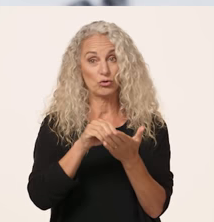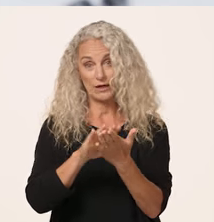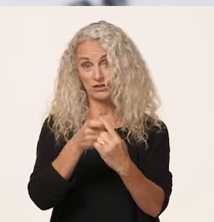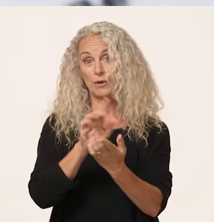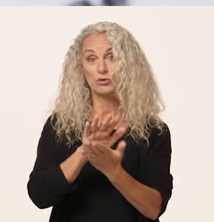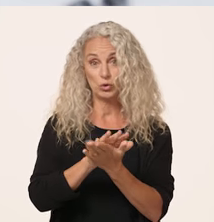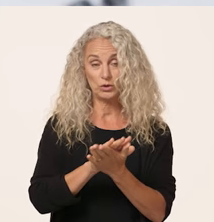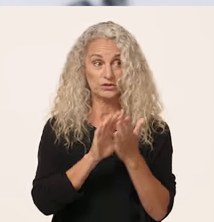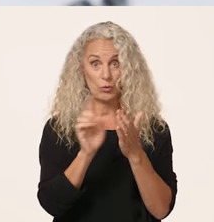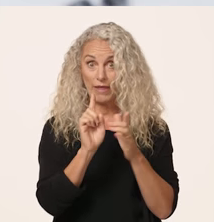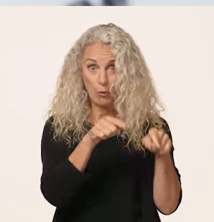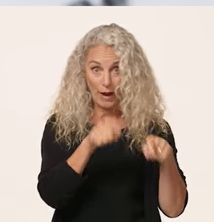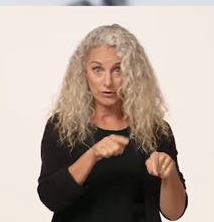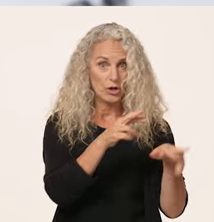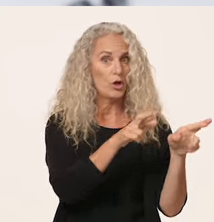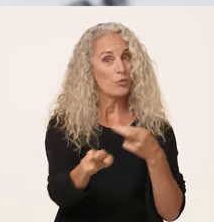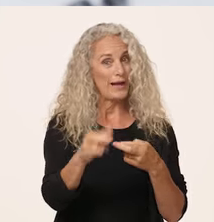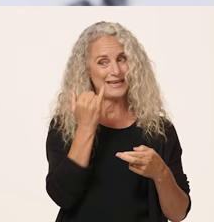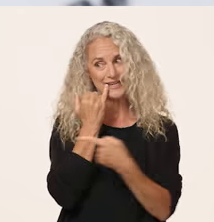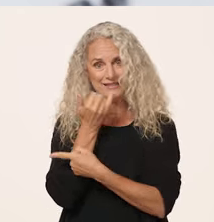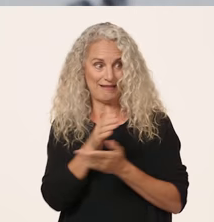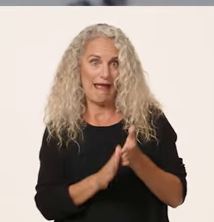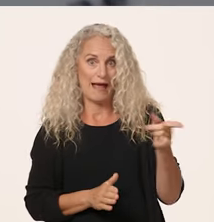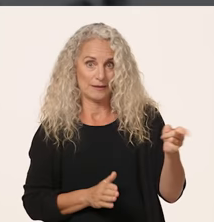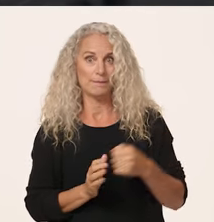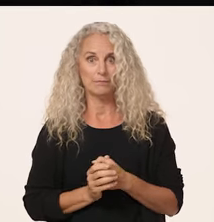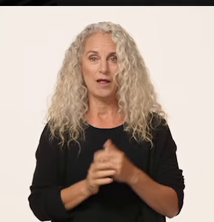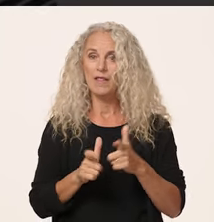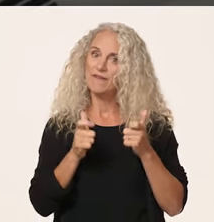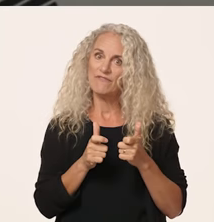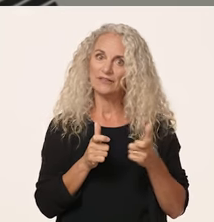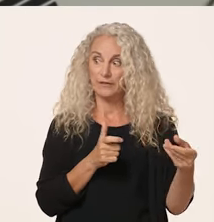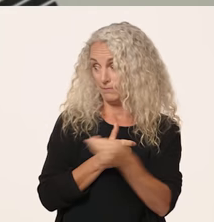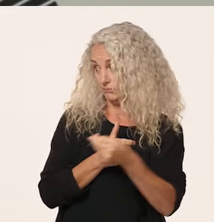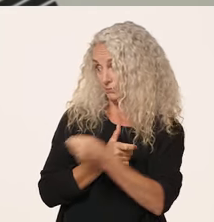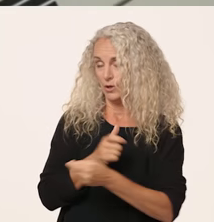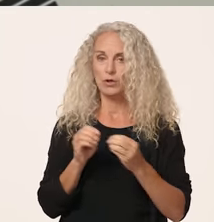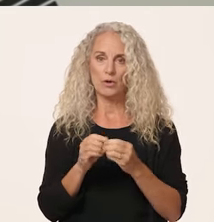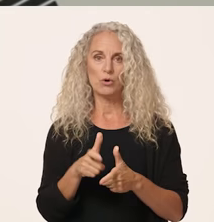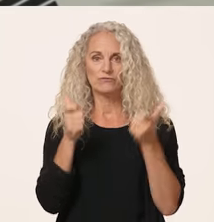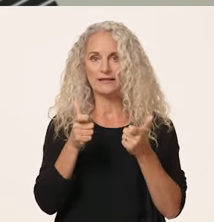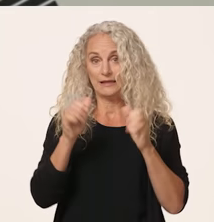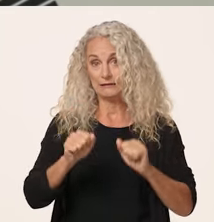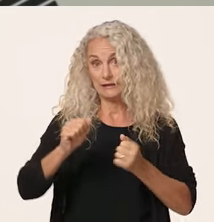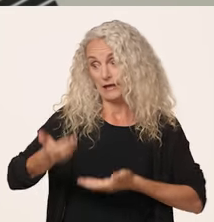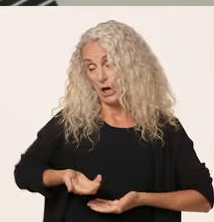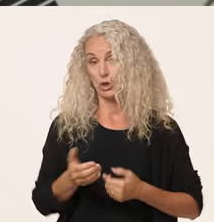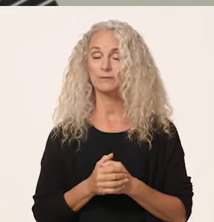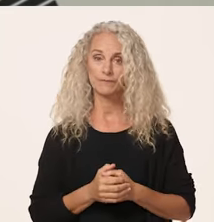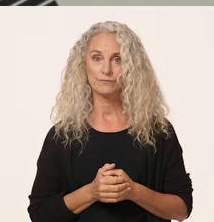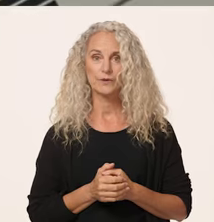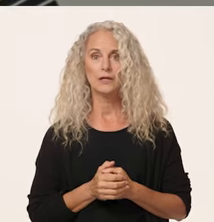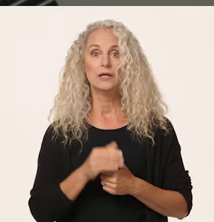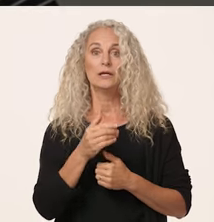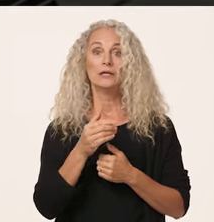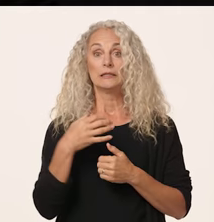and records from schools they attended available in case they're requested. The faster they can provide them, the quicker the turnaround time can be.